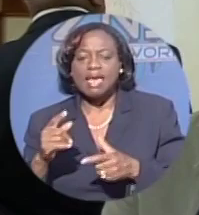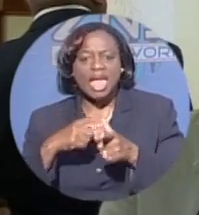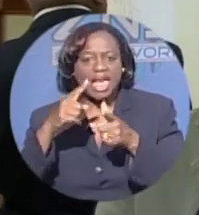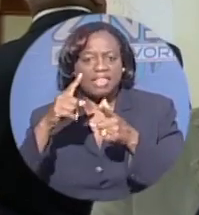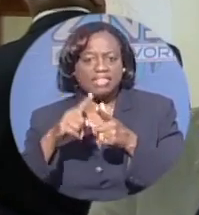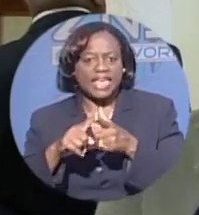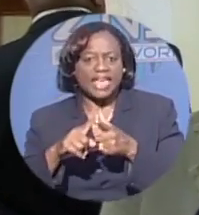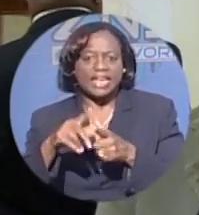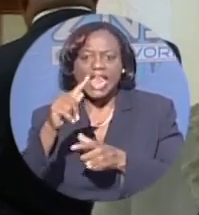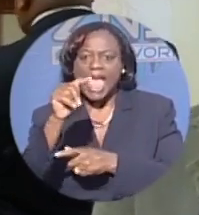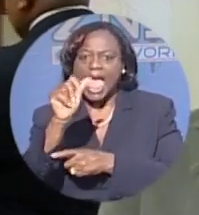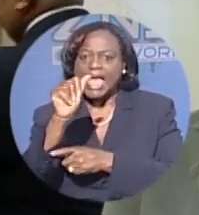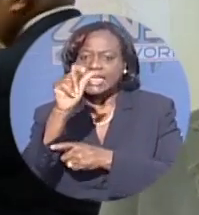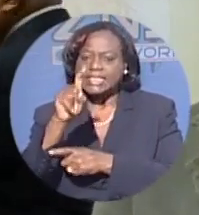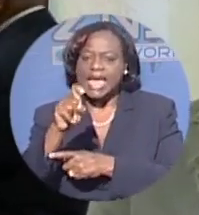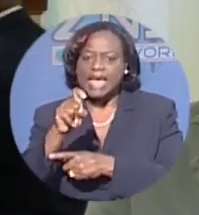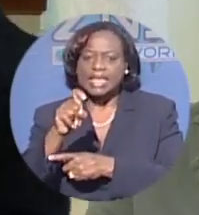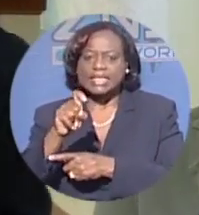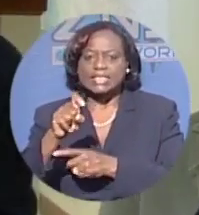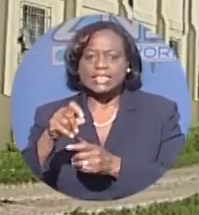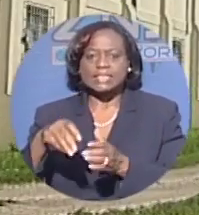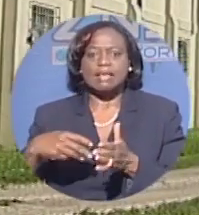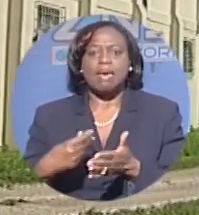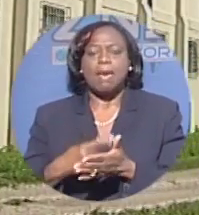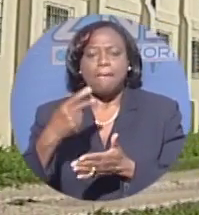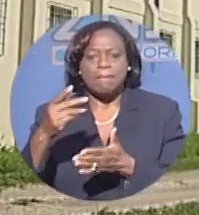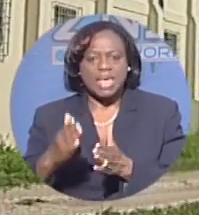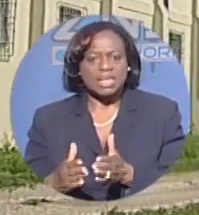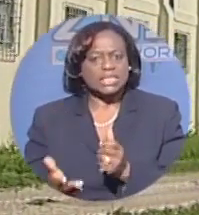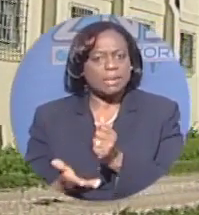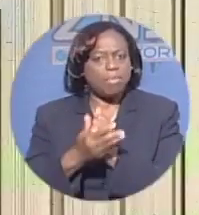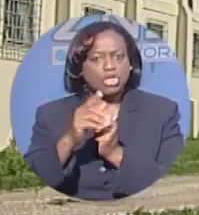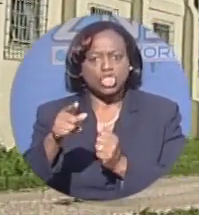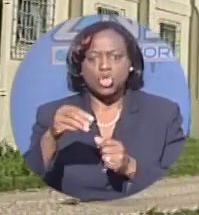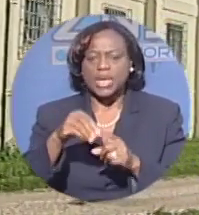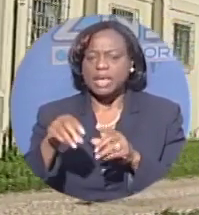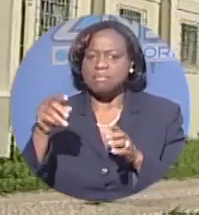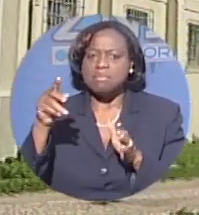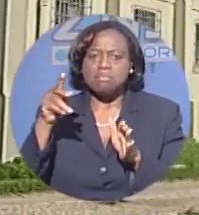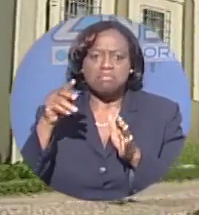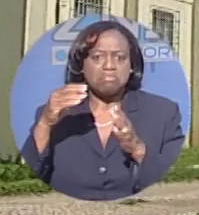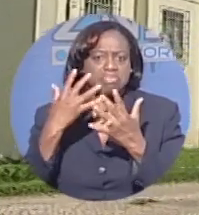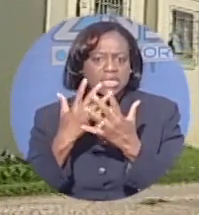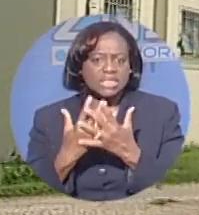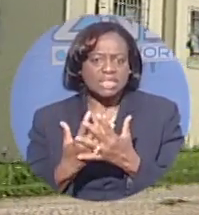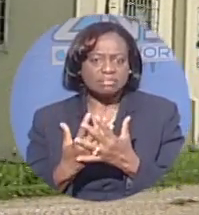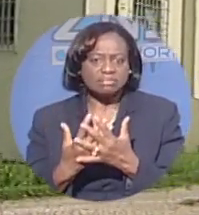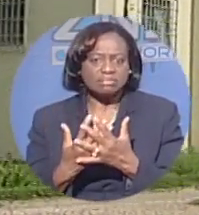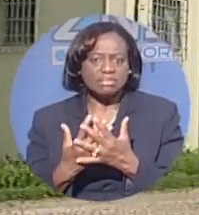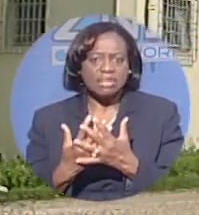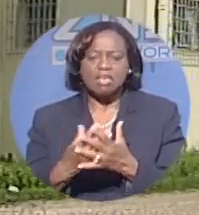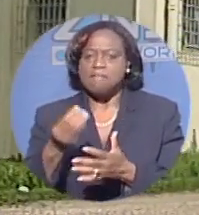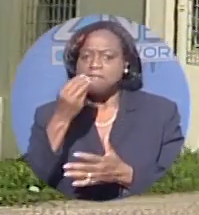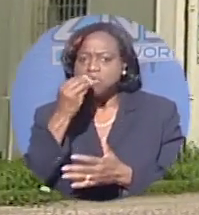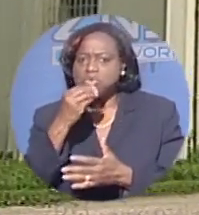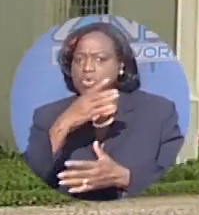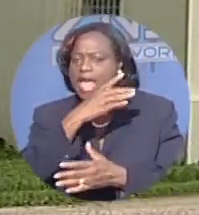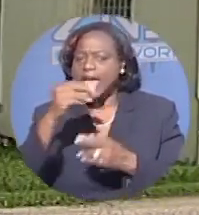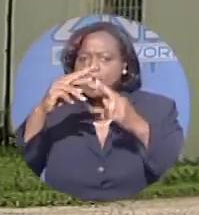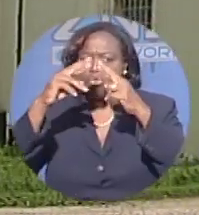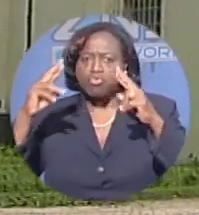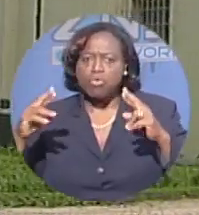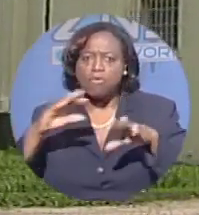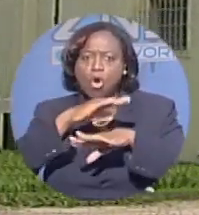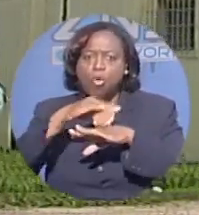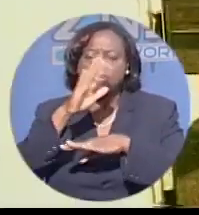support you in prison three squares a day, get a roof over your head. It might be a six-by-eleven, but it's still a roof over your head. Some people